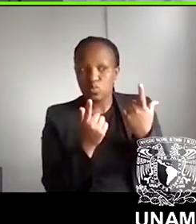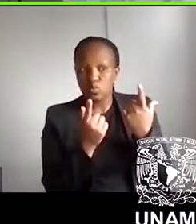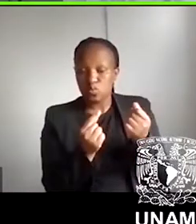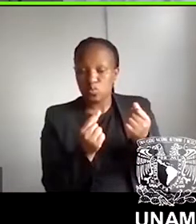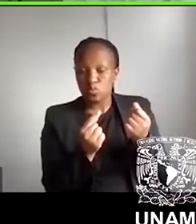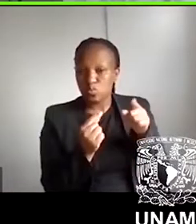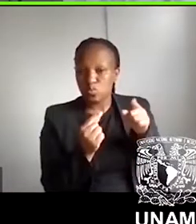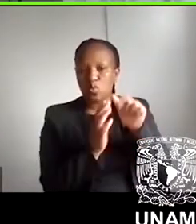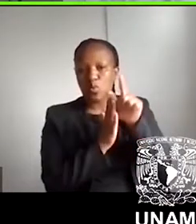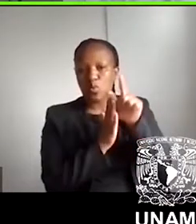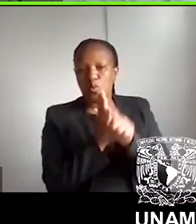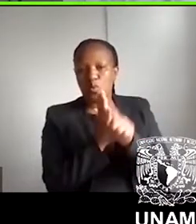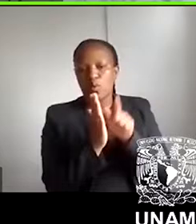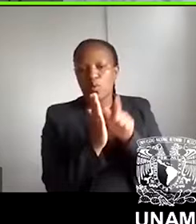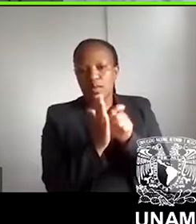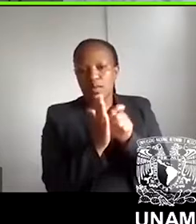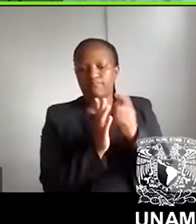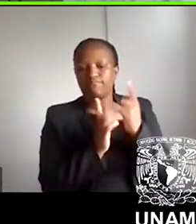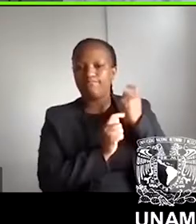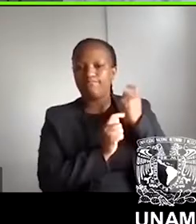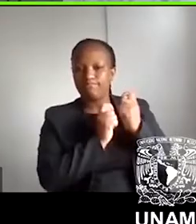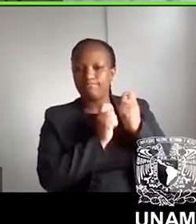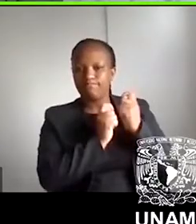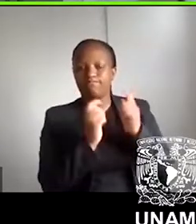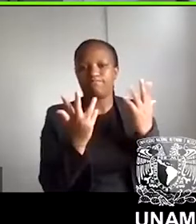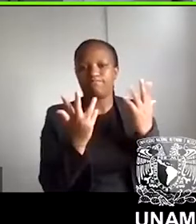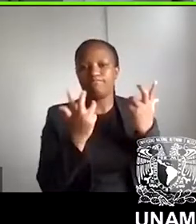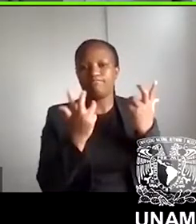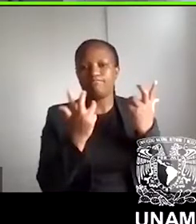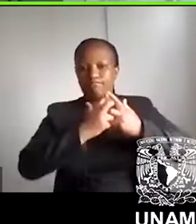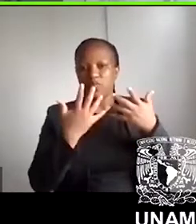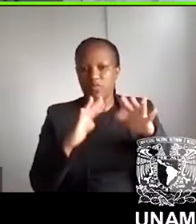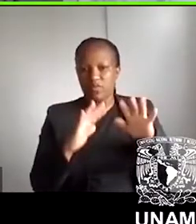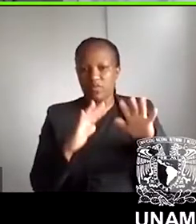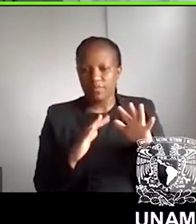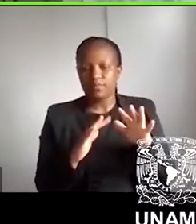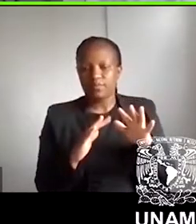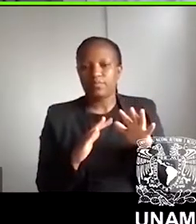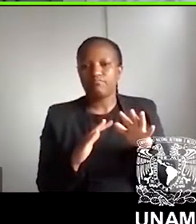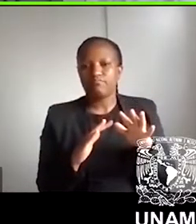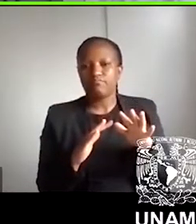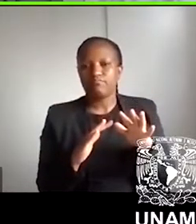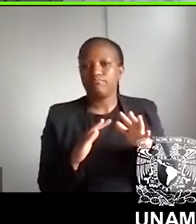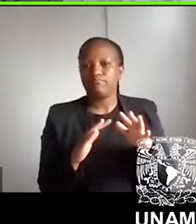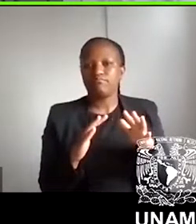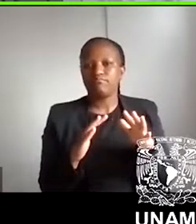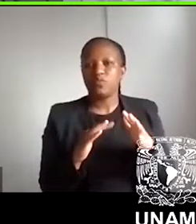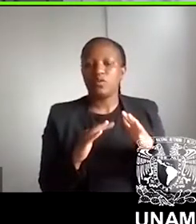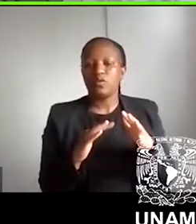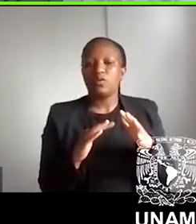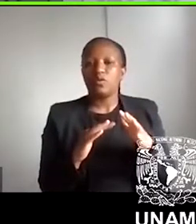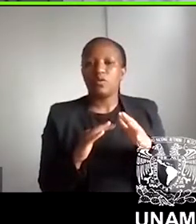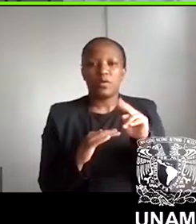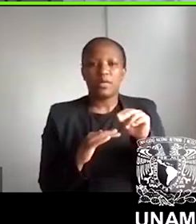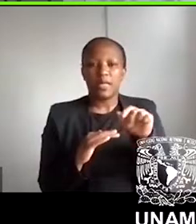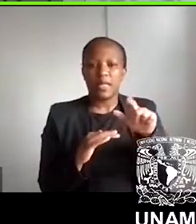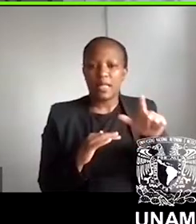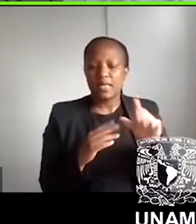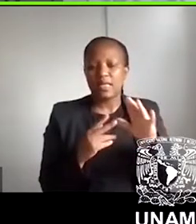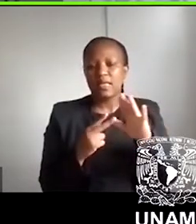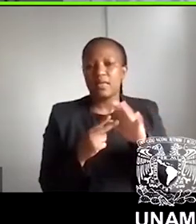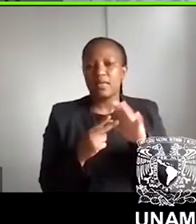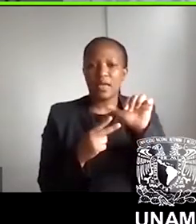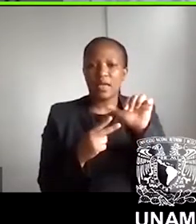alternative tradition emerged, which included long forgotten authors such as Nelly Campovello, Amparo Dávila, and